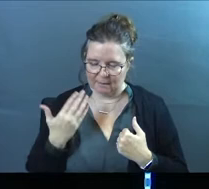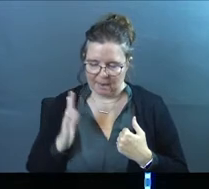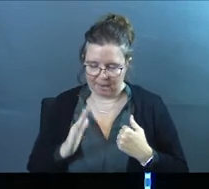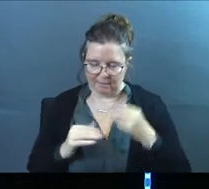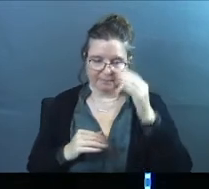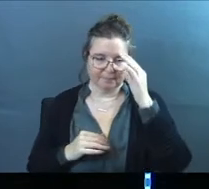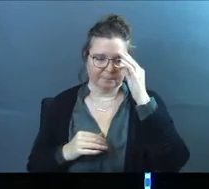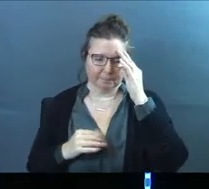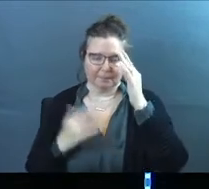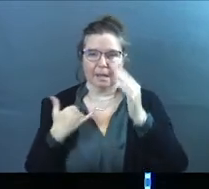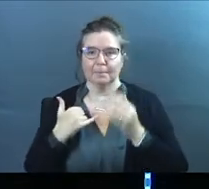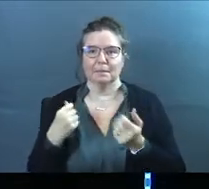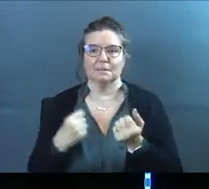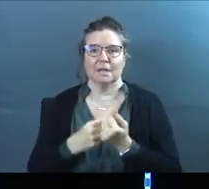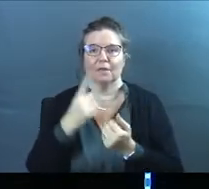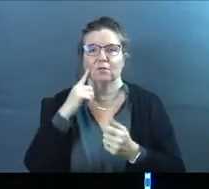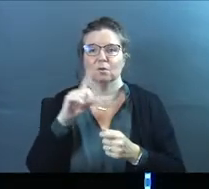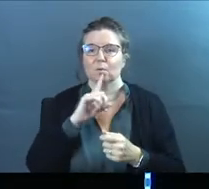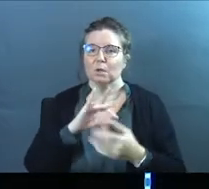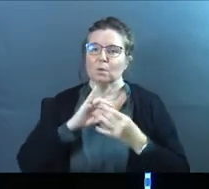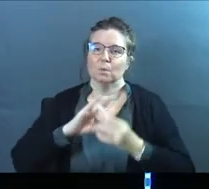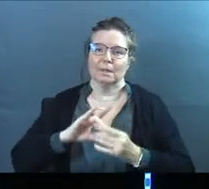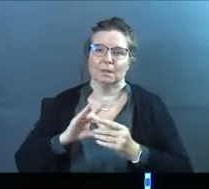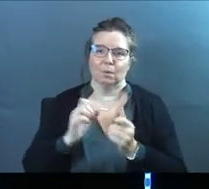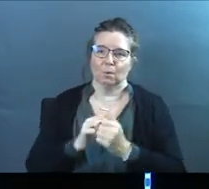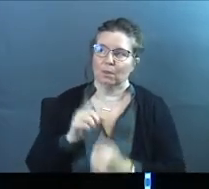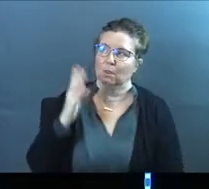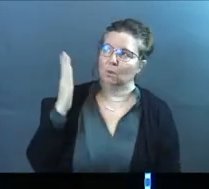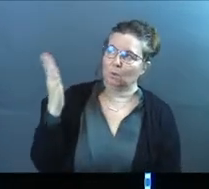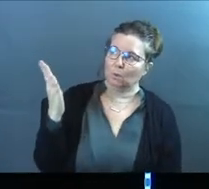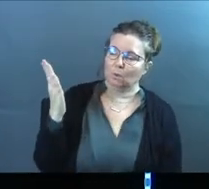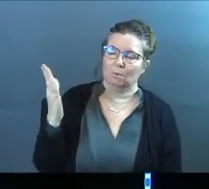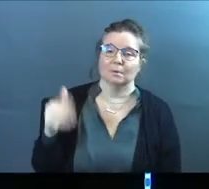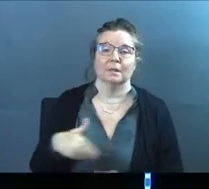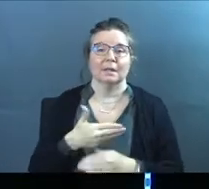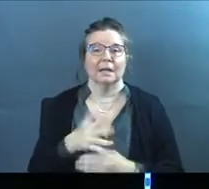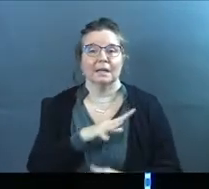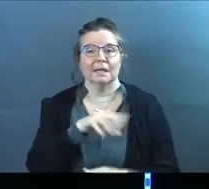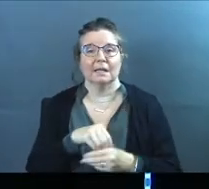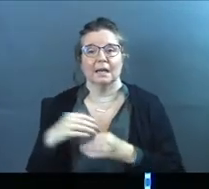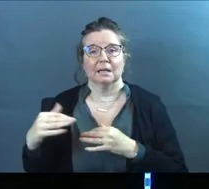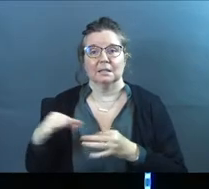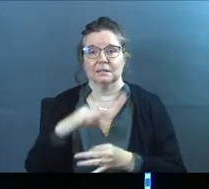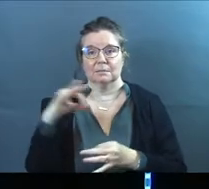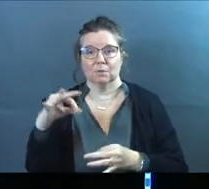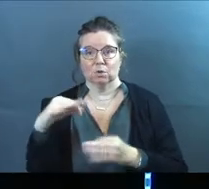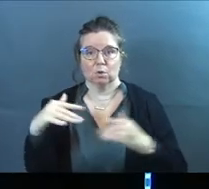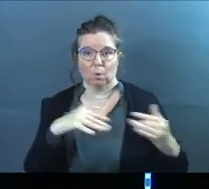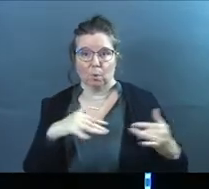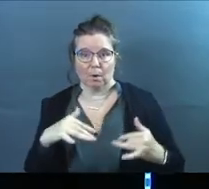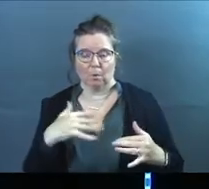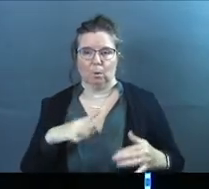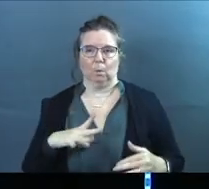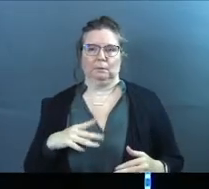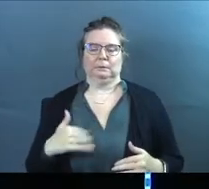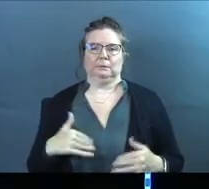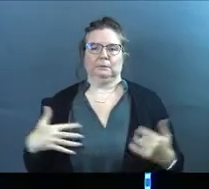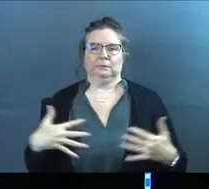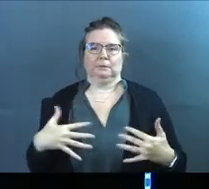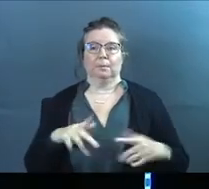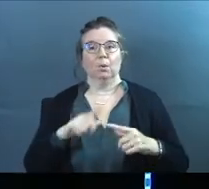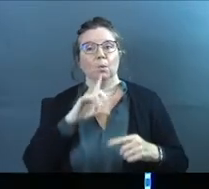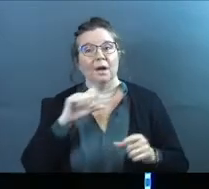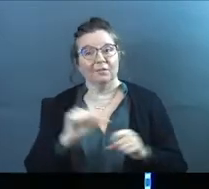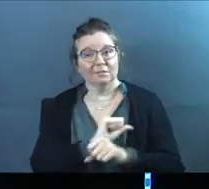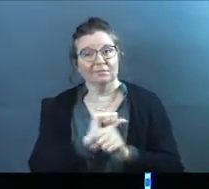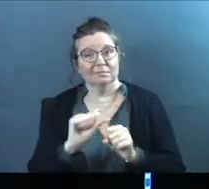God. Help me to stand forgiven so I can be in real relationship with you. And the next, in spiritual warfare. That sounds intimidating, but ultimately, we